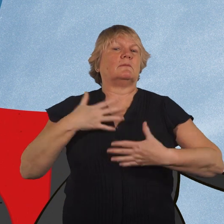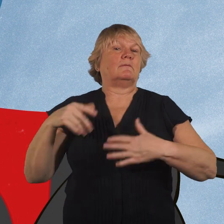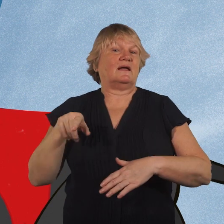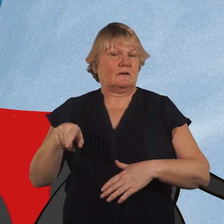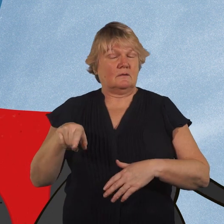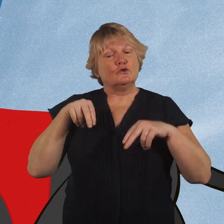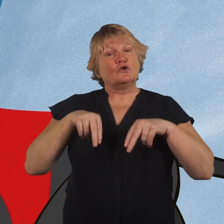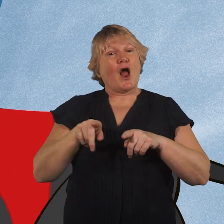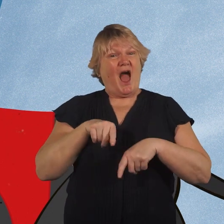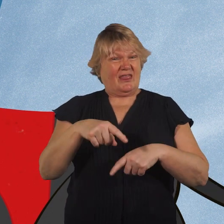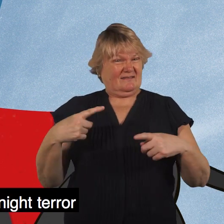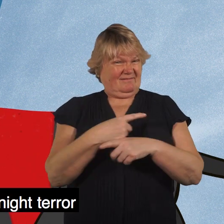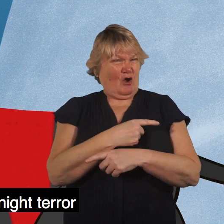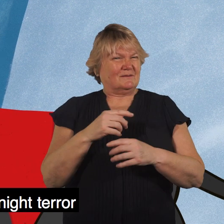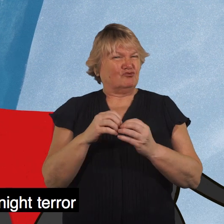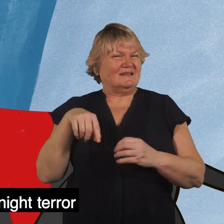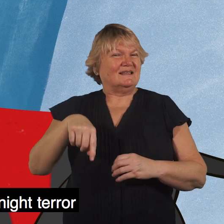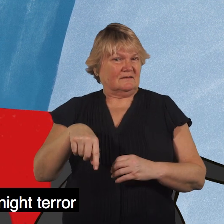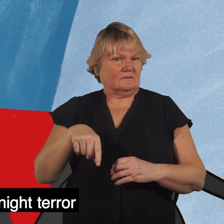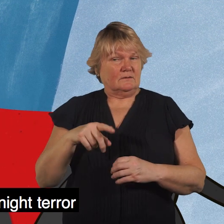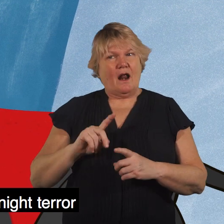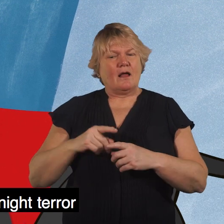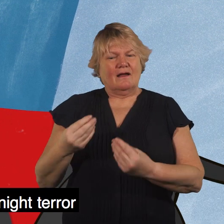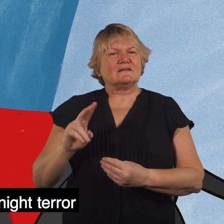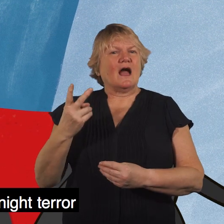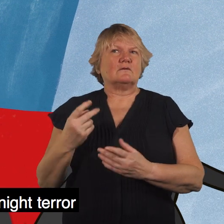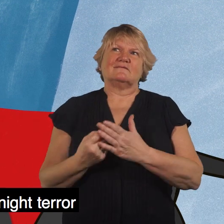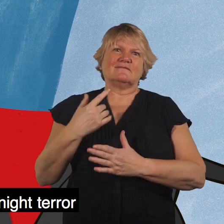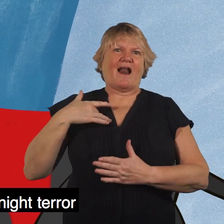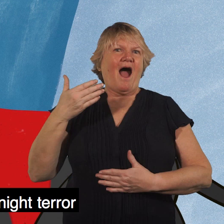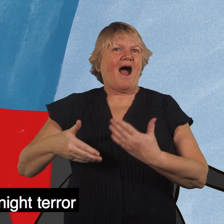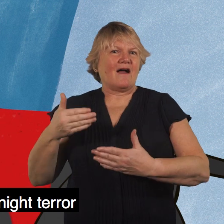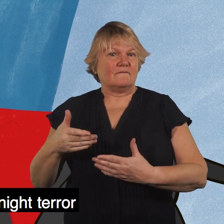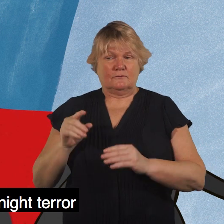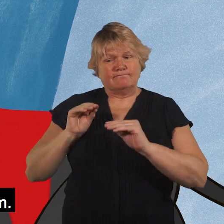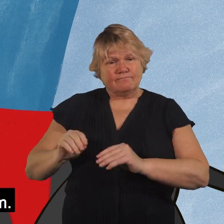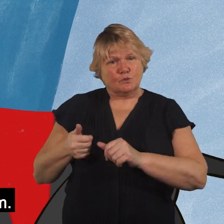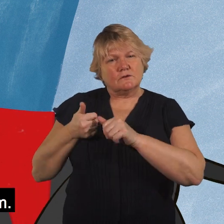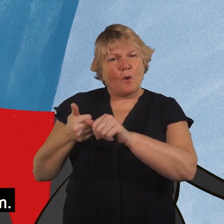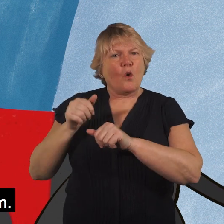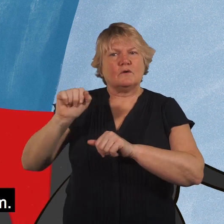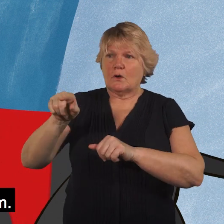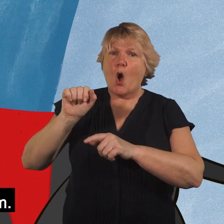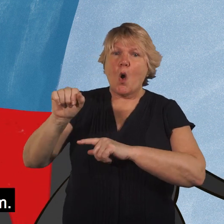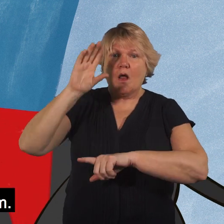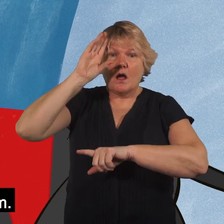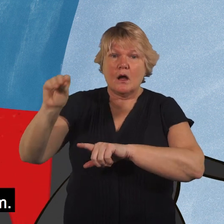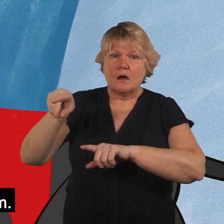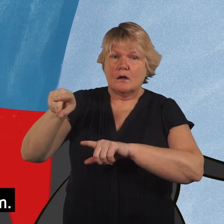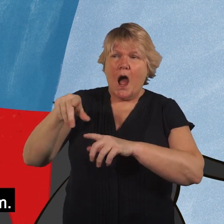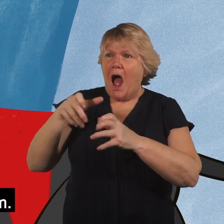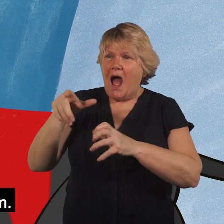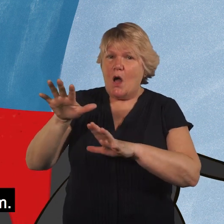are given a second chance at life and are trained to support their owner by waking them from a night terror or interrupting flashbacks